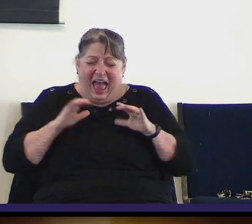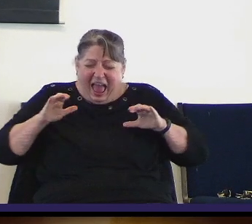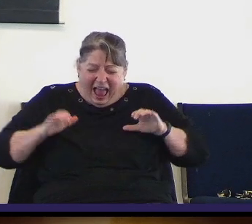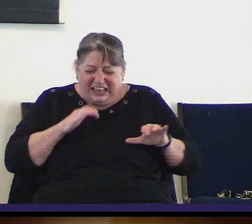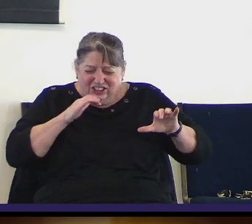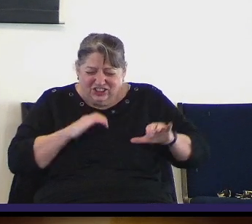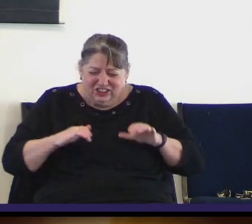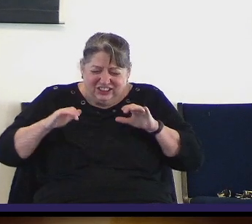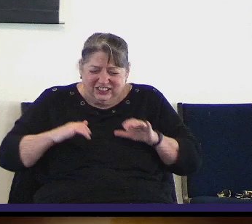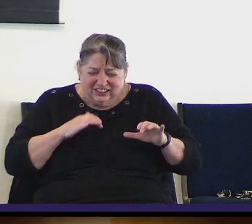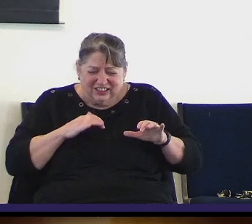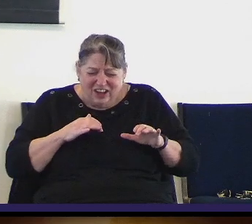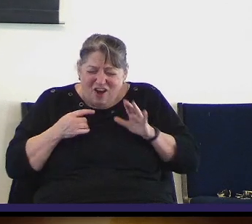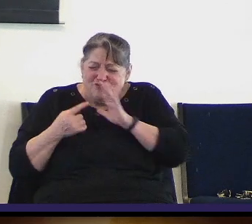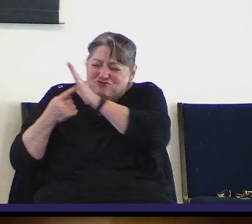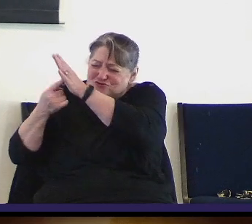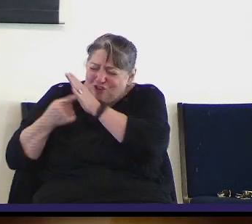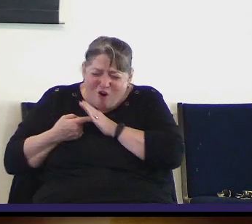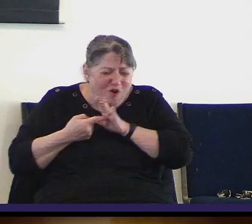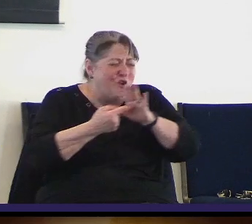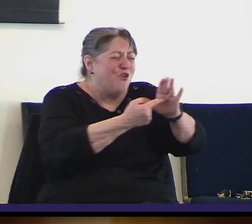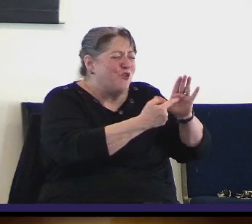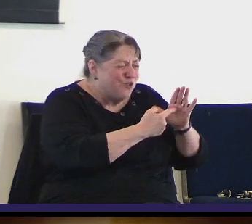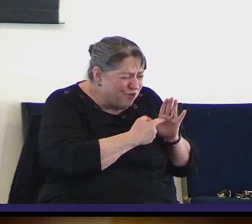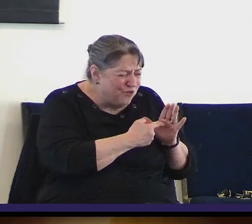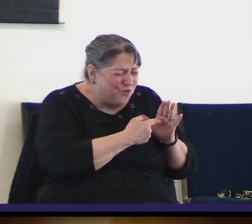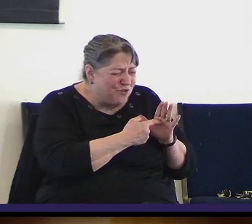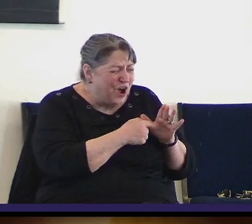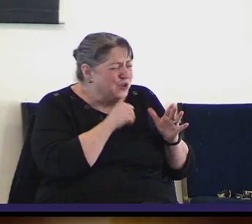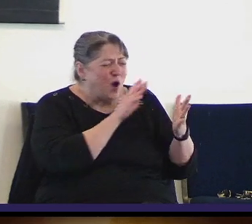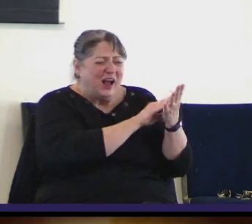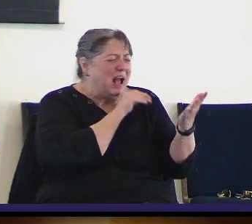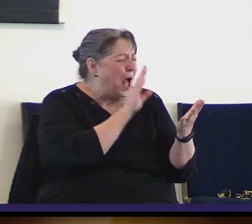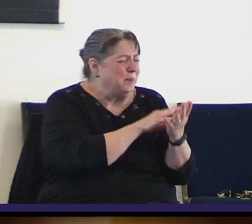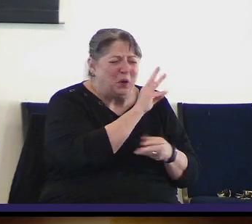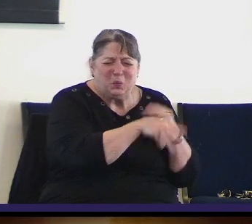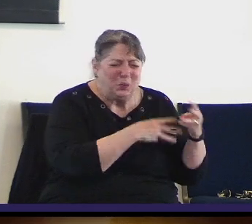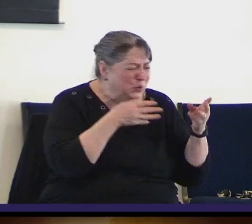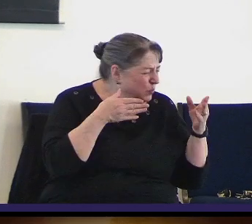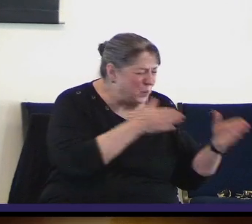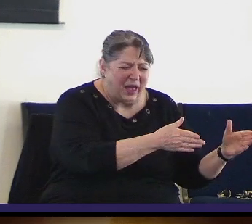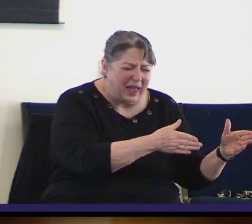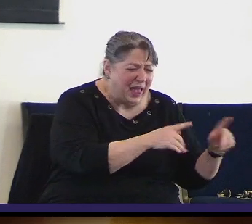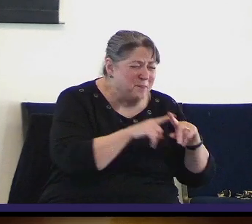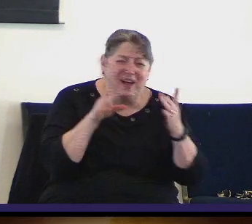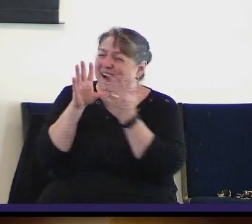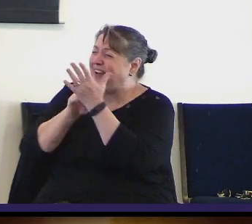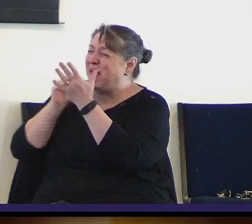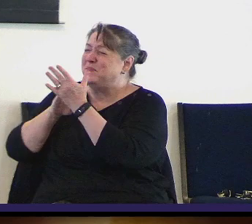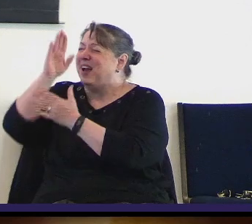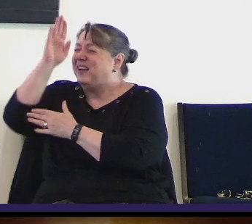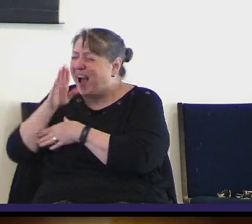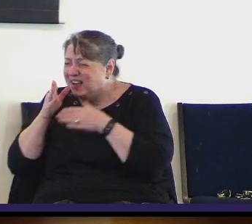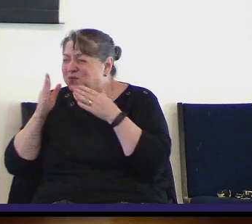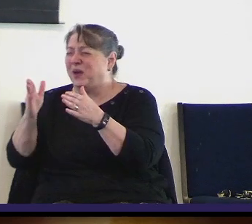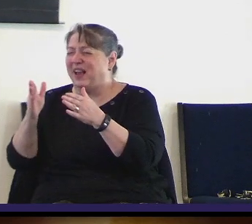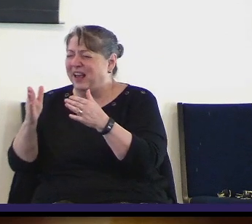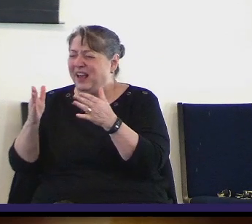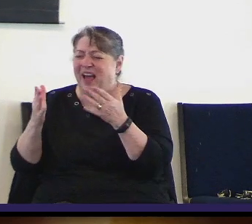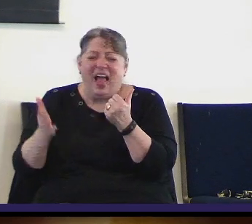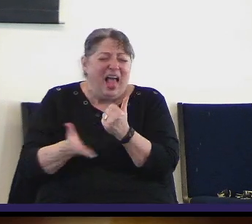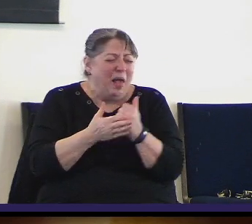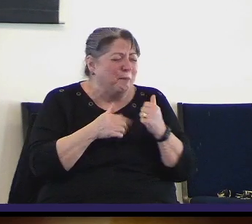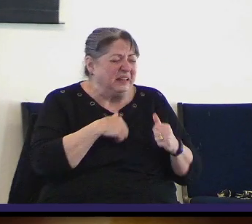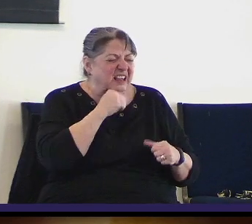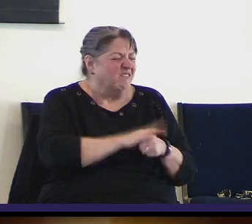live as the world tells us to live we will not think as the world tells us to think we will not react as the world